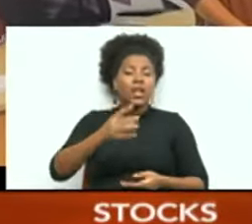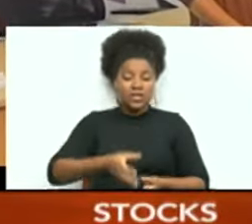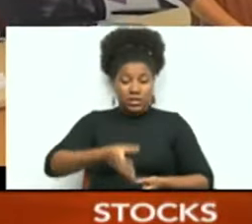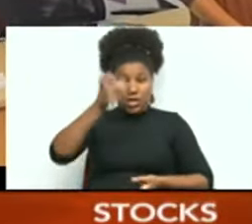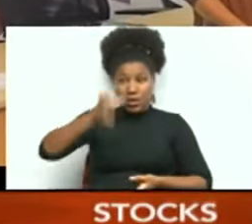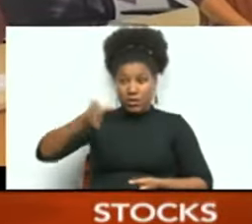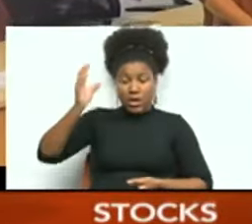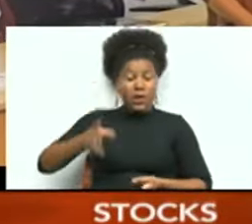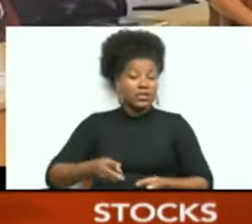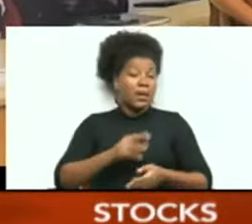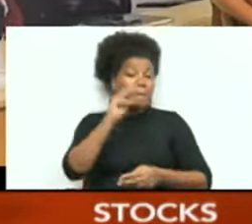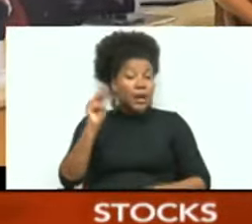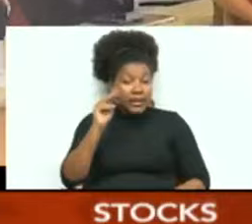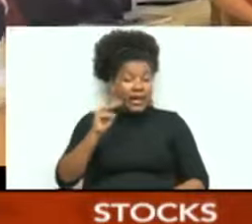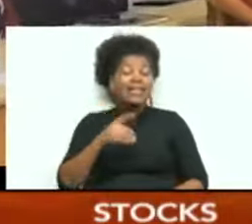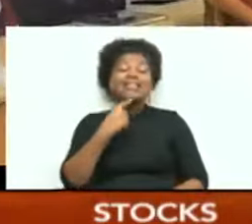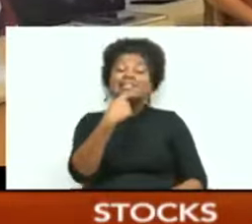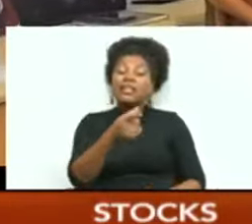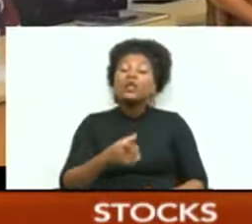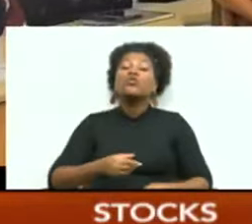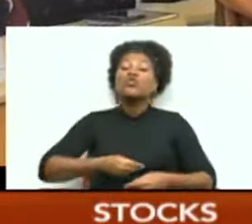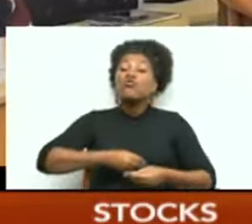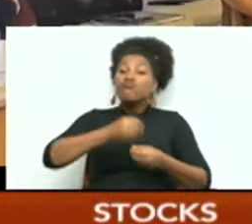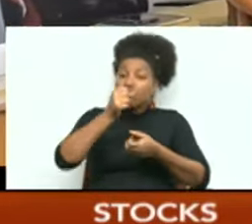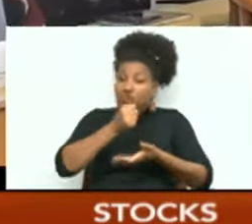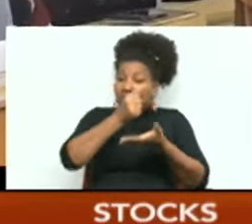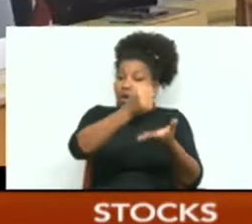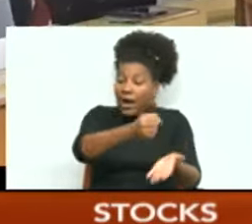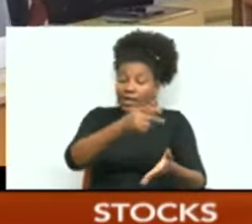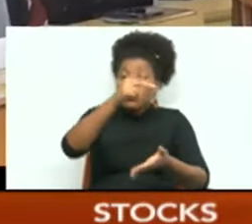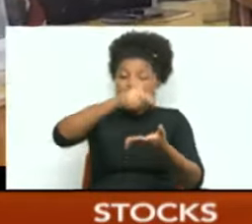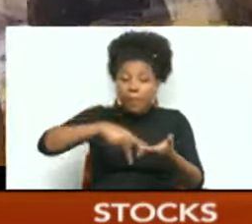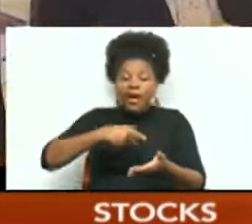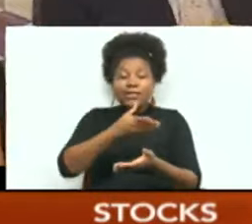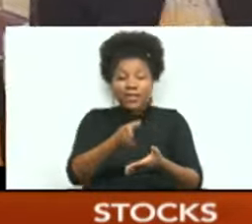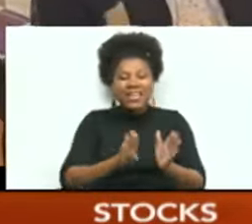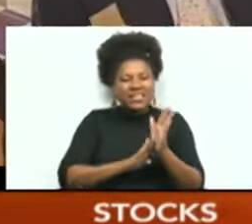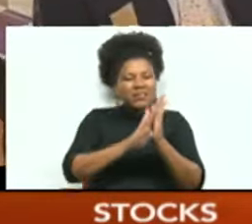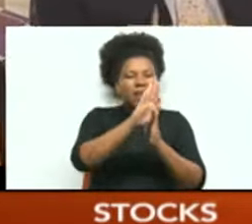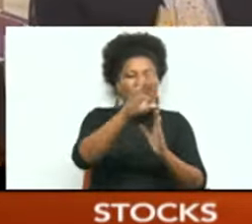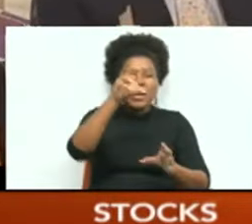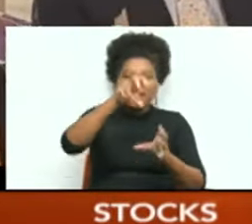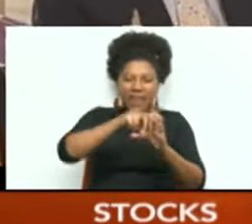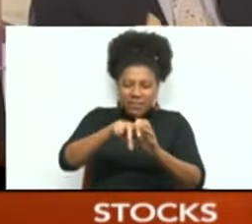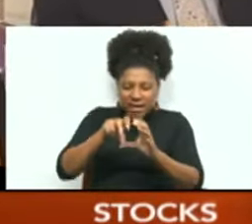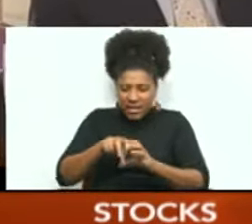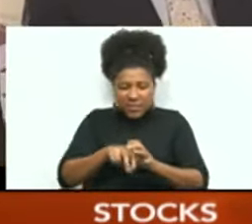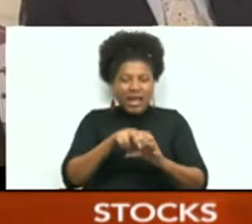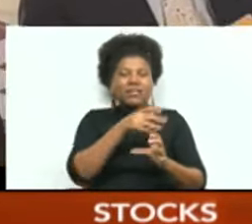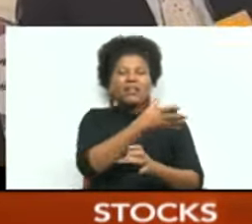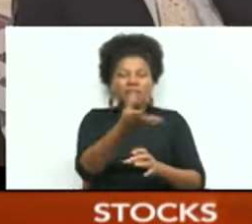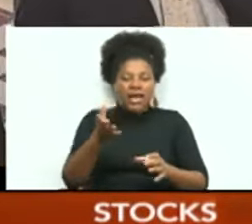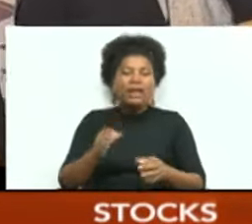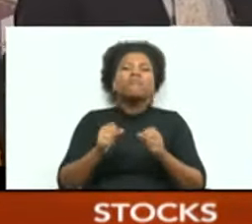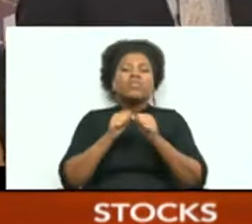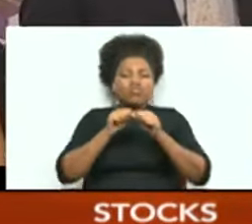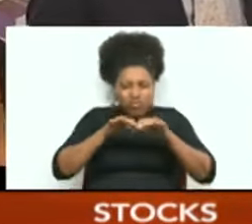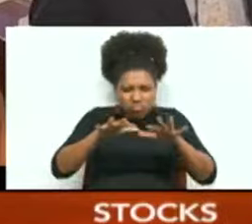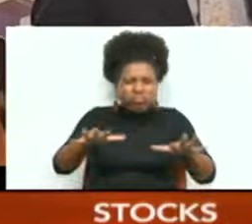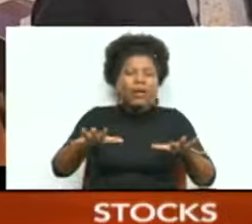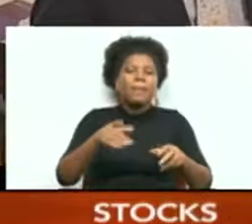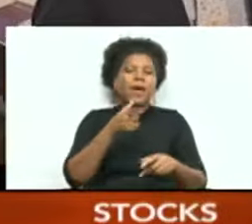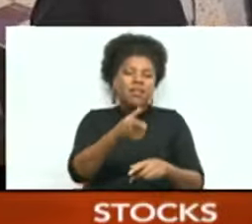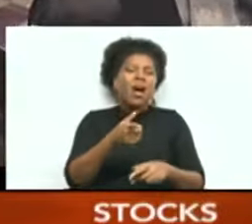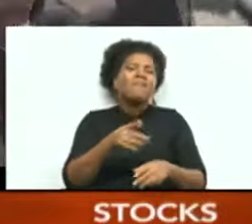these grants were part of the Ministry's mandate to build globally competitive businesses to support the expansion of the non-energy sector.